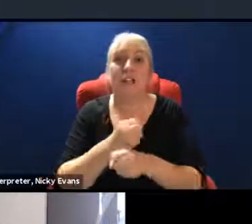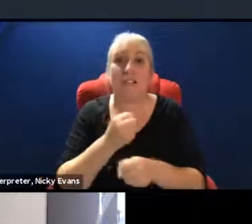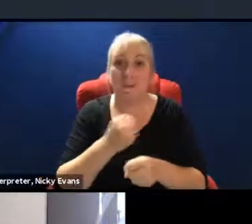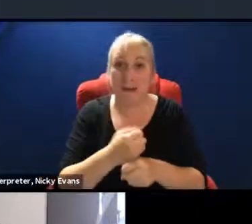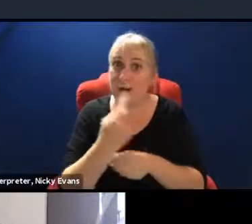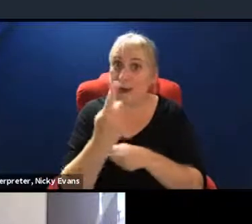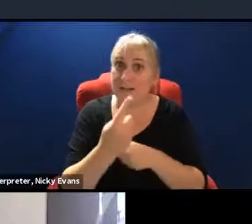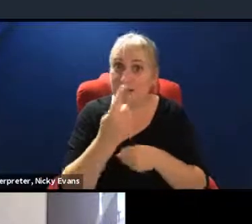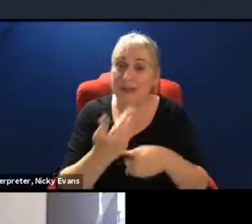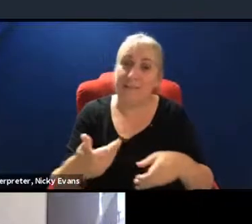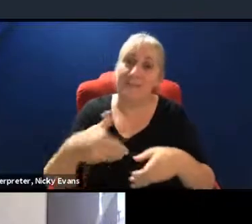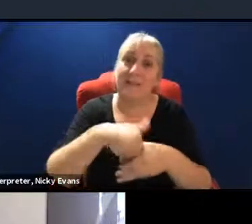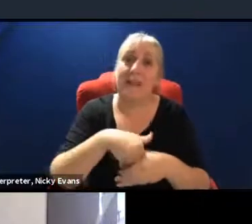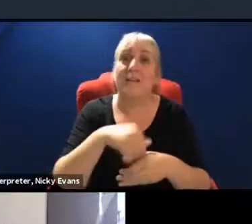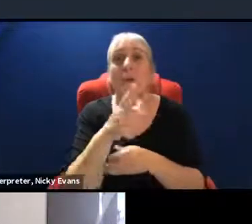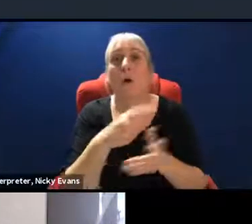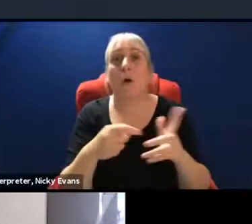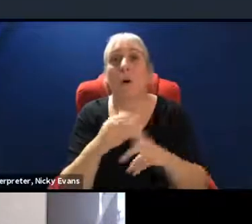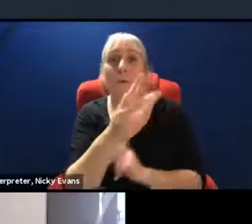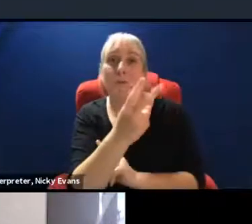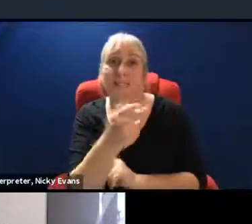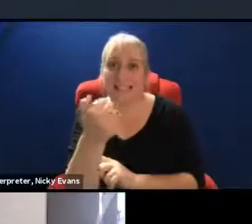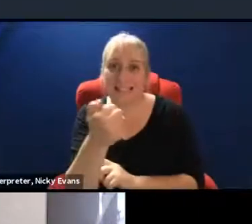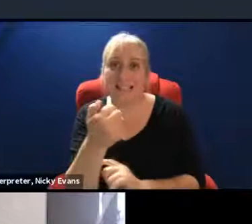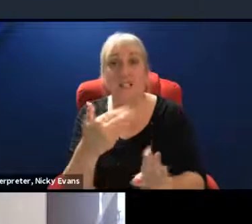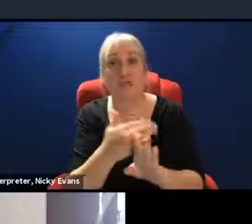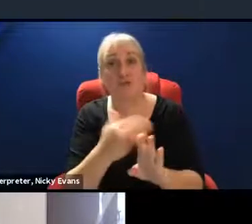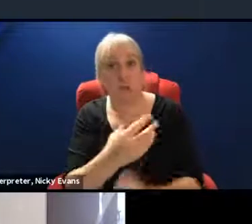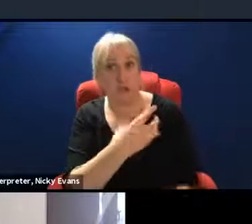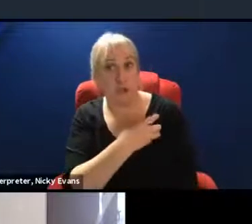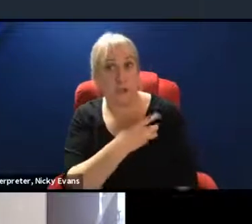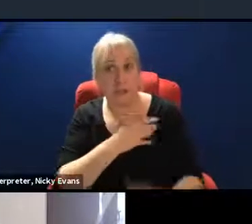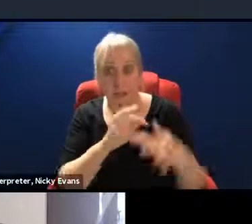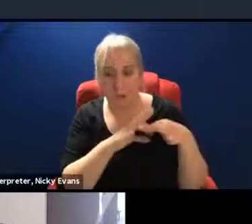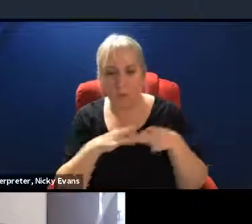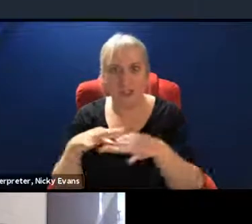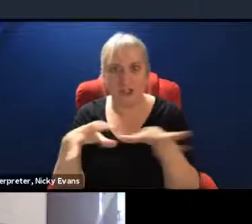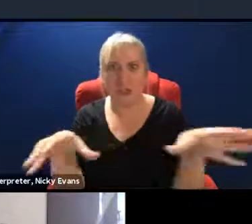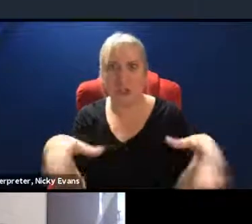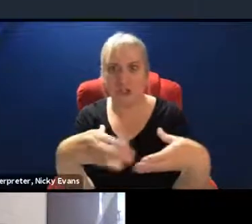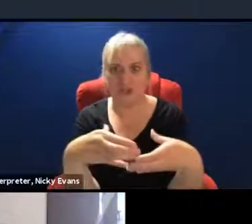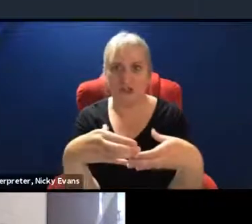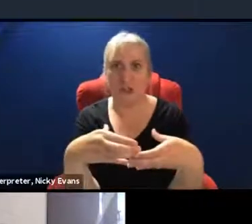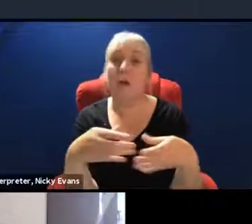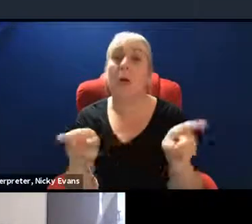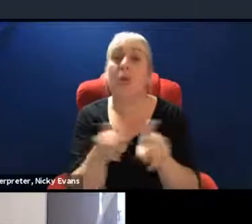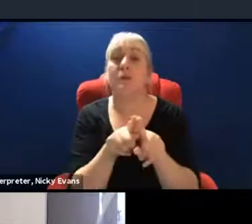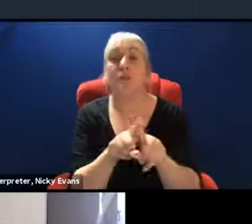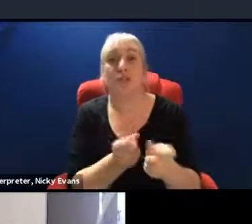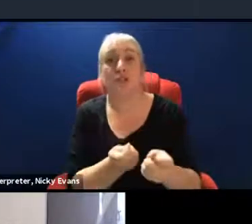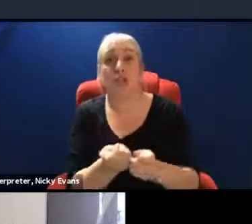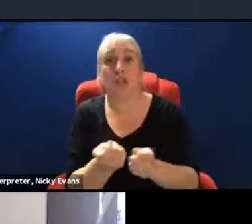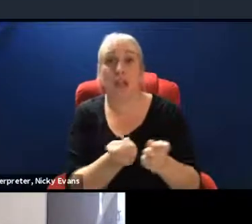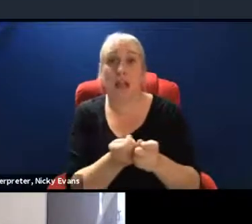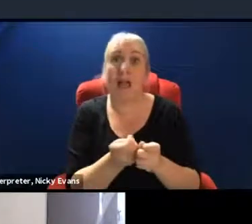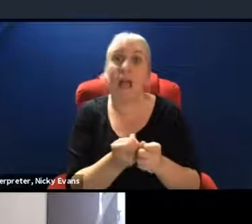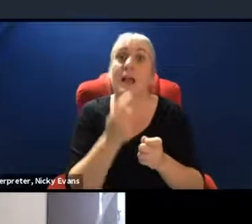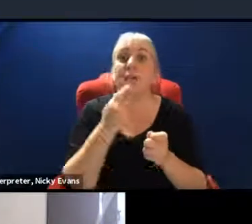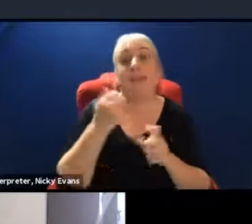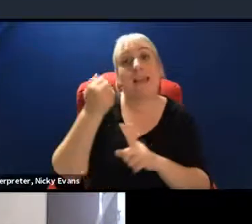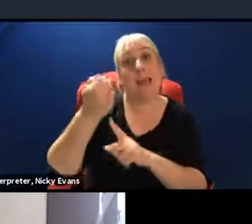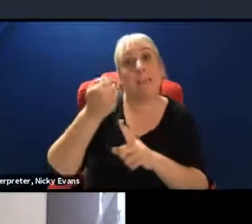Union Coalition and is chair of the Campaign Against Climate Change Trade Union Group,